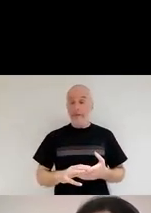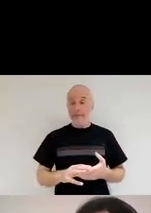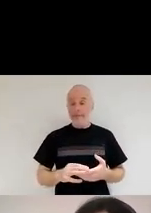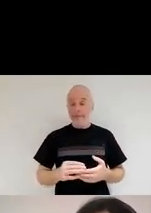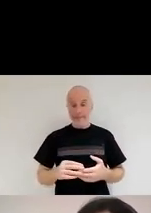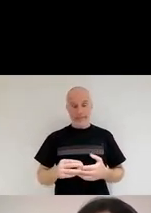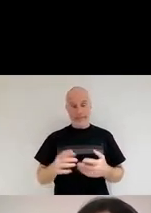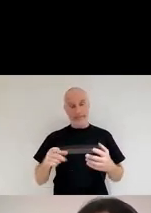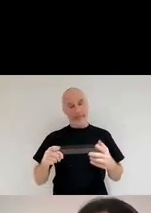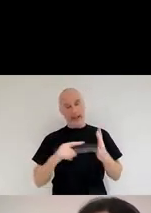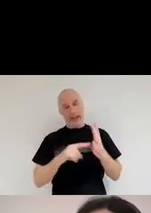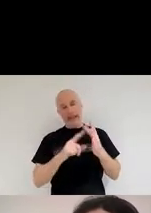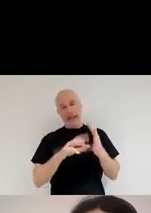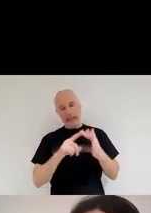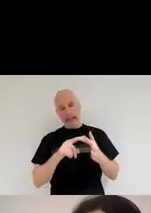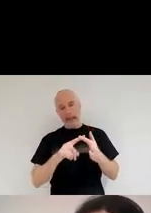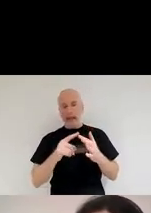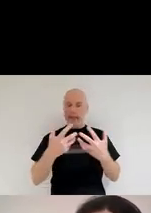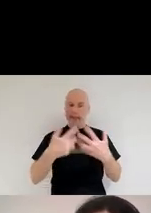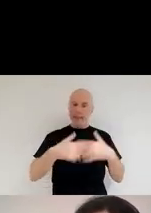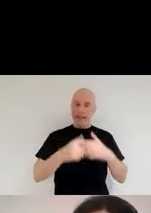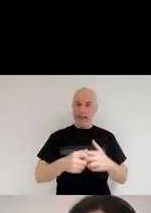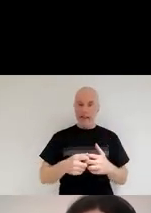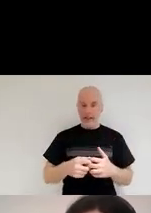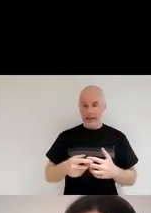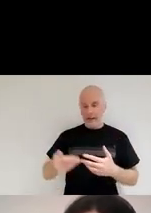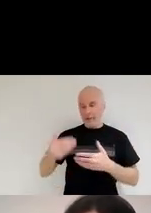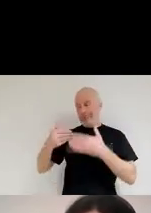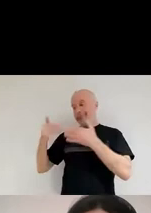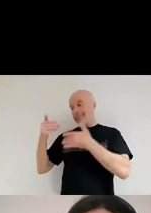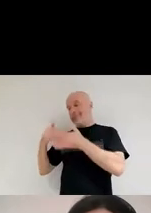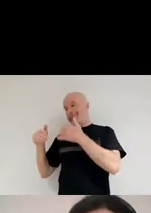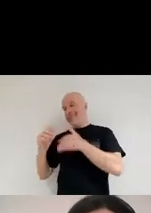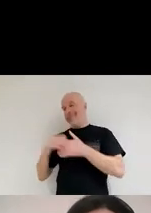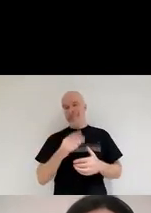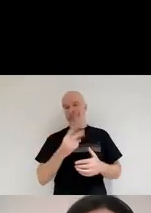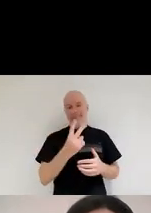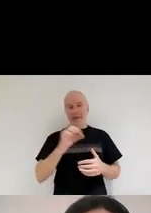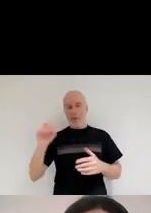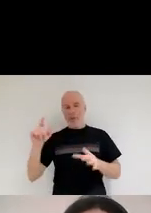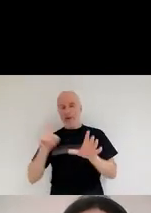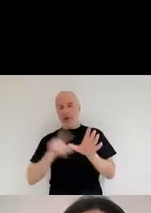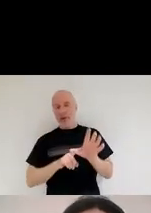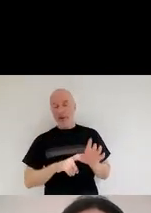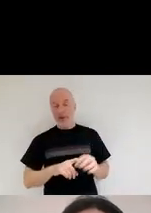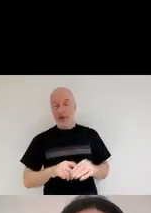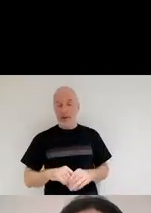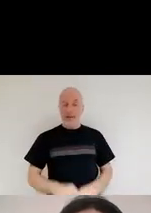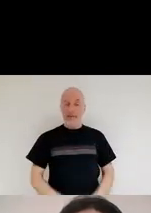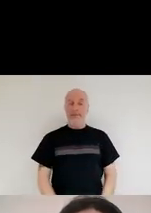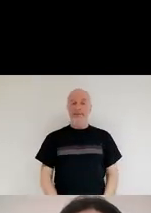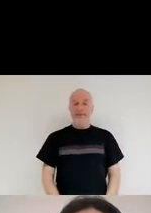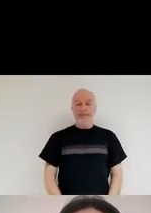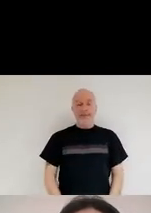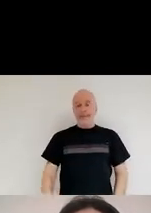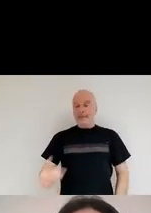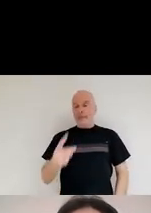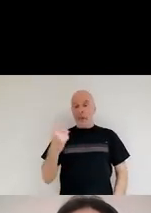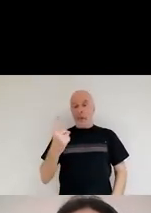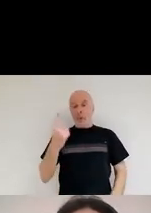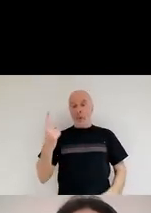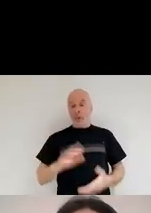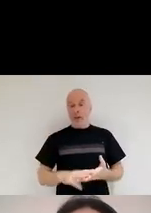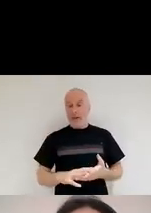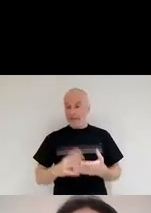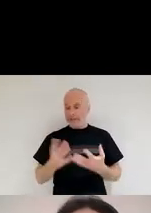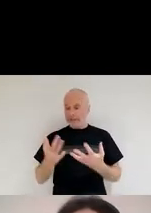and we are going to go about 200 years back and see a guy see when this